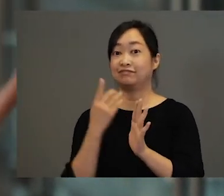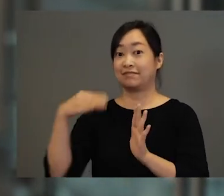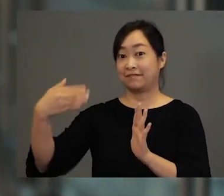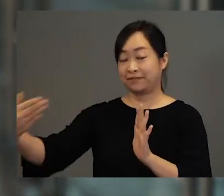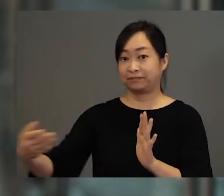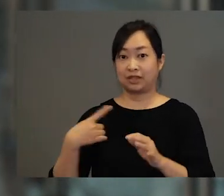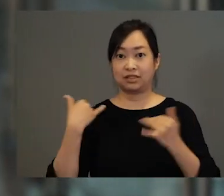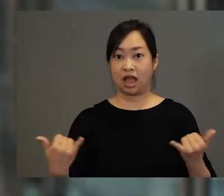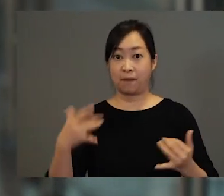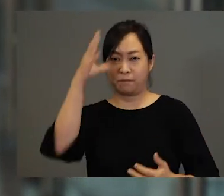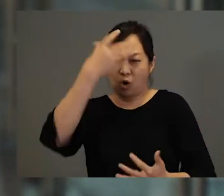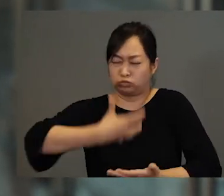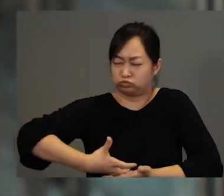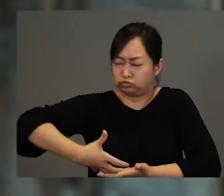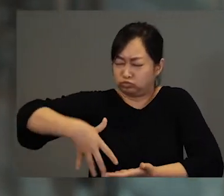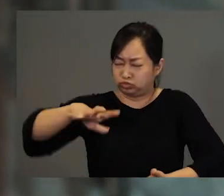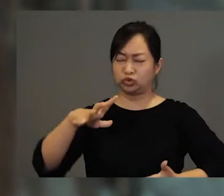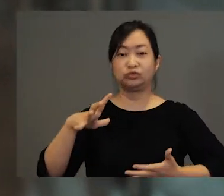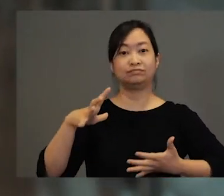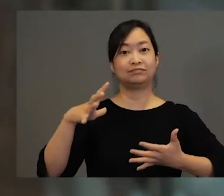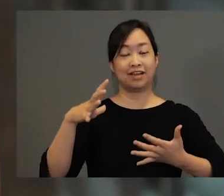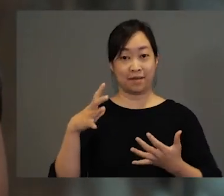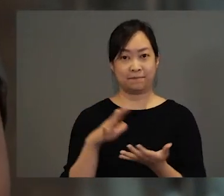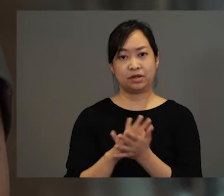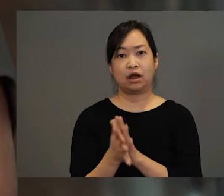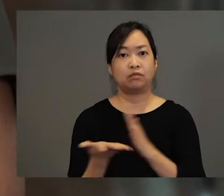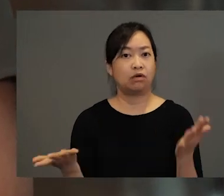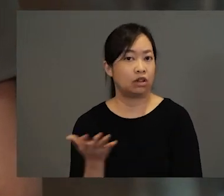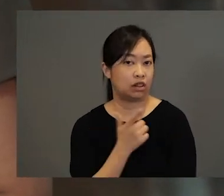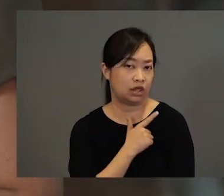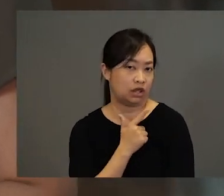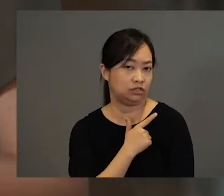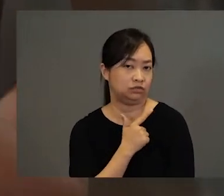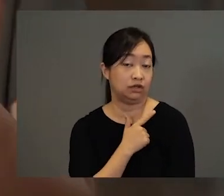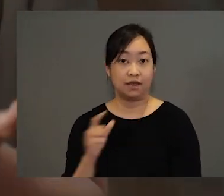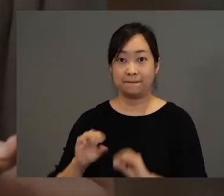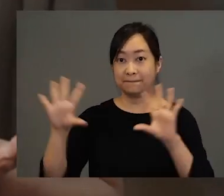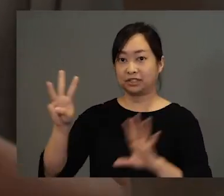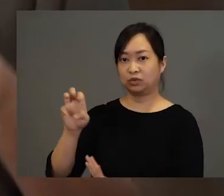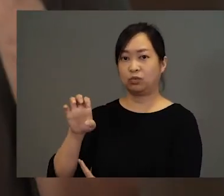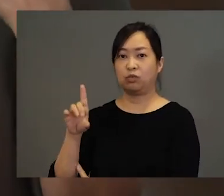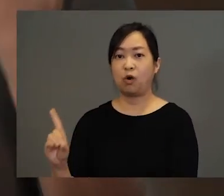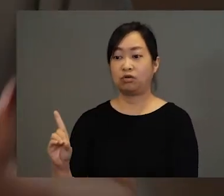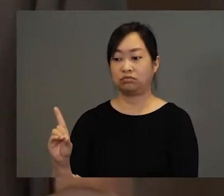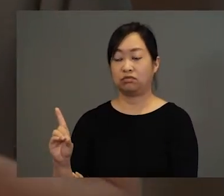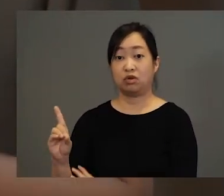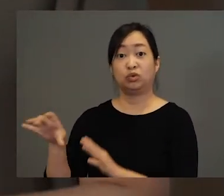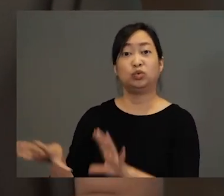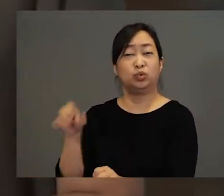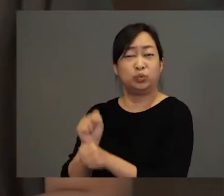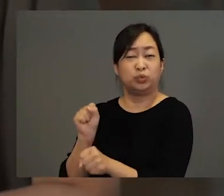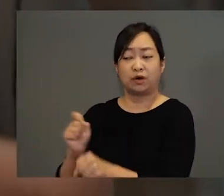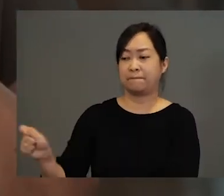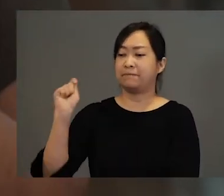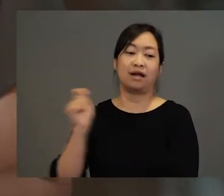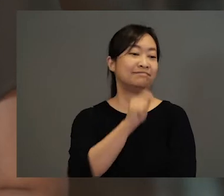become very wealthy now, became very, very lazy. The magic wand did all the work for